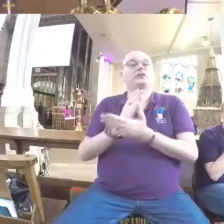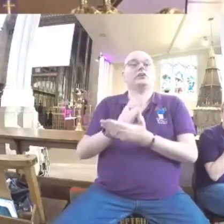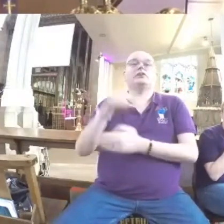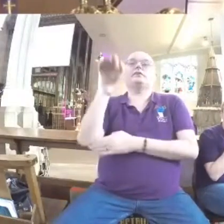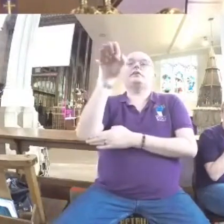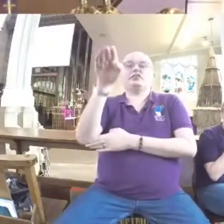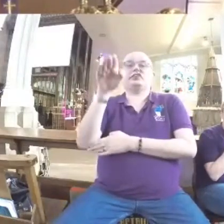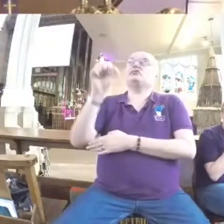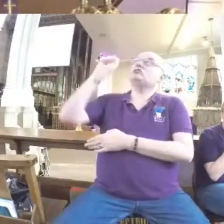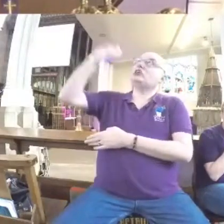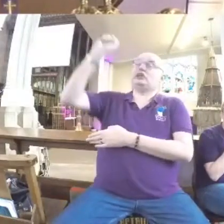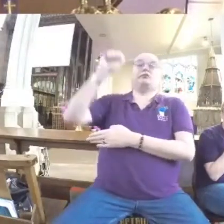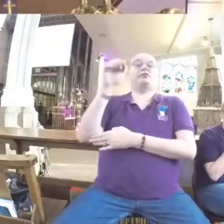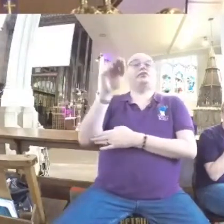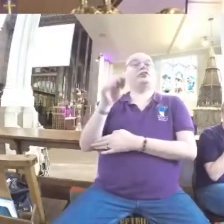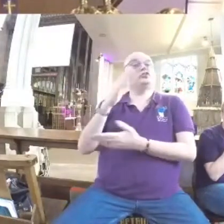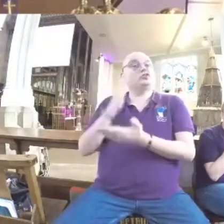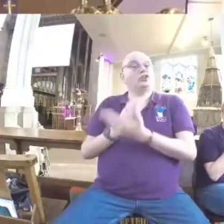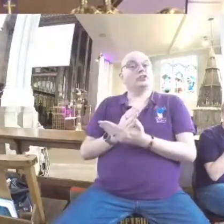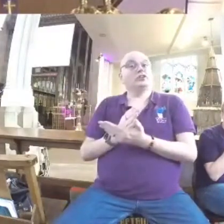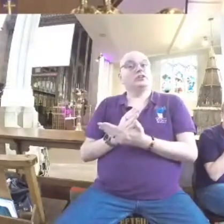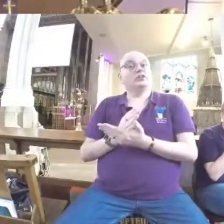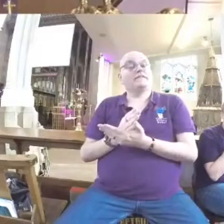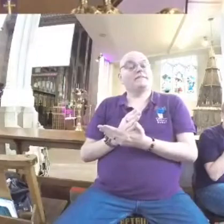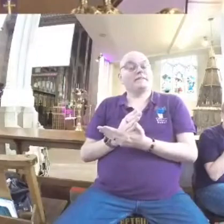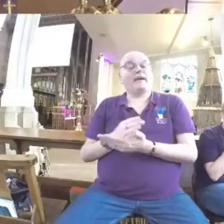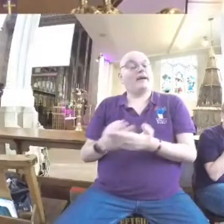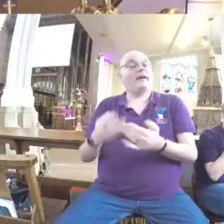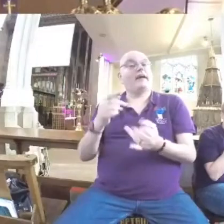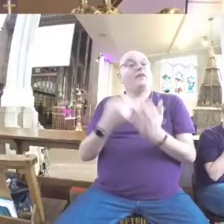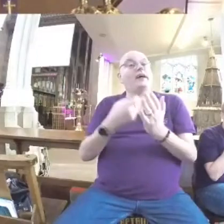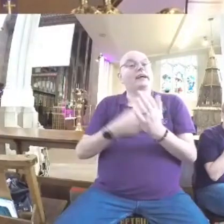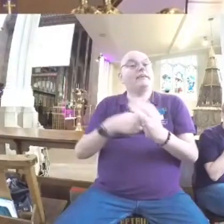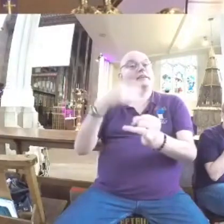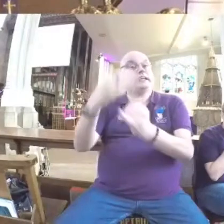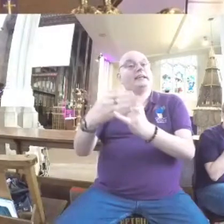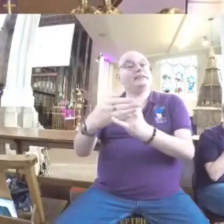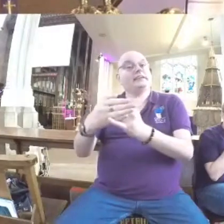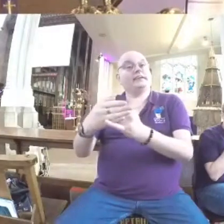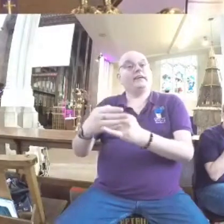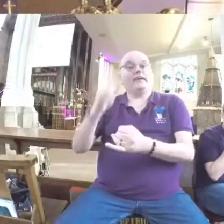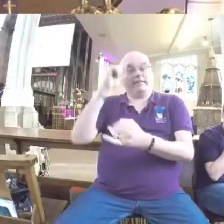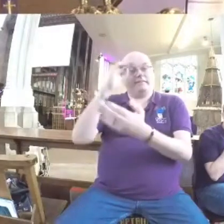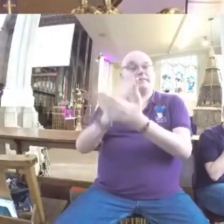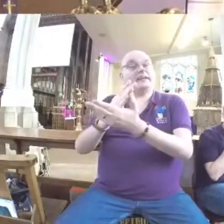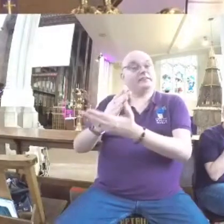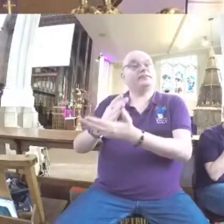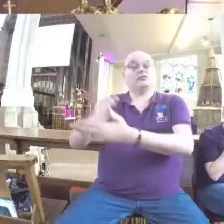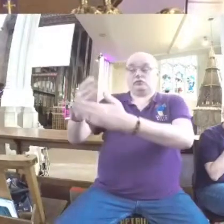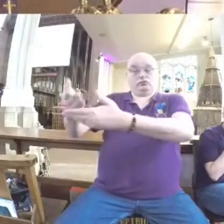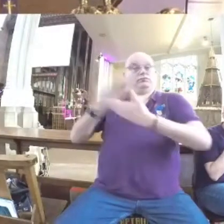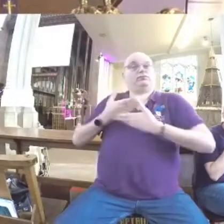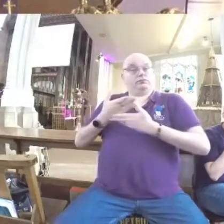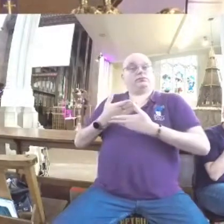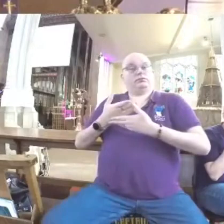future. In the end, Rahab was rewarded for her faith and courage. She married an Israelite and then eventually became one of Jesus'